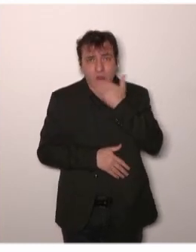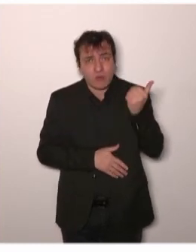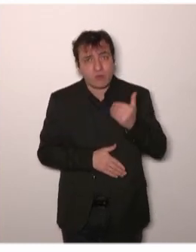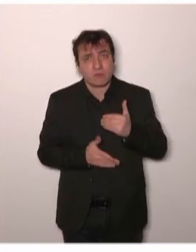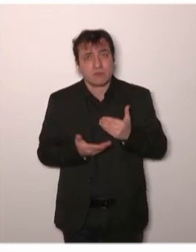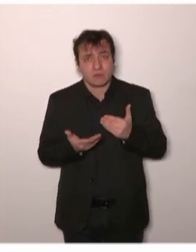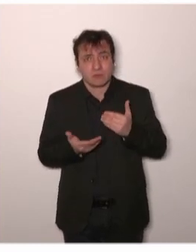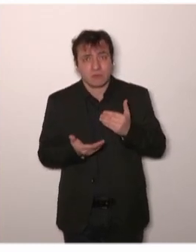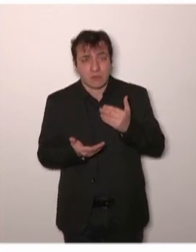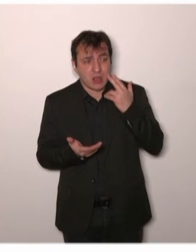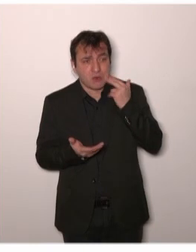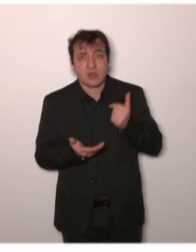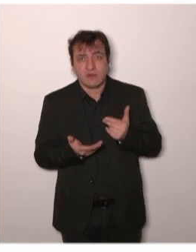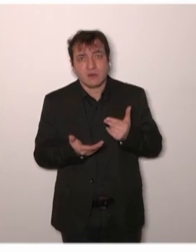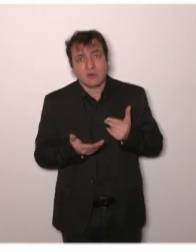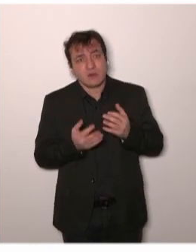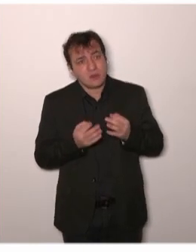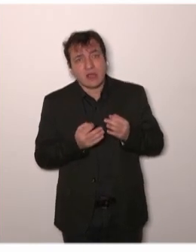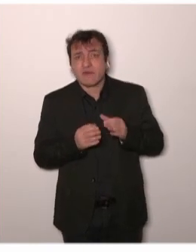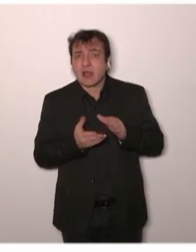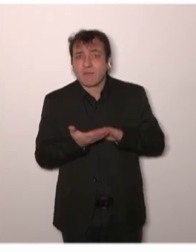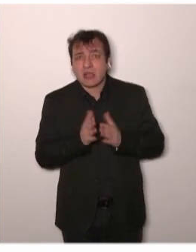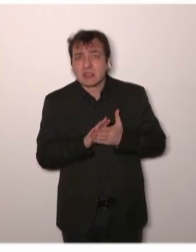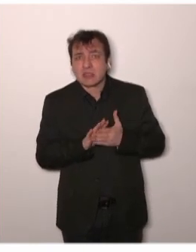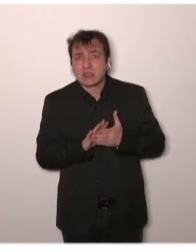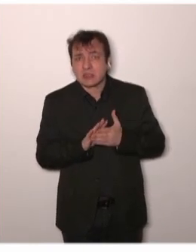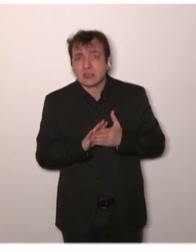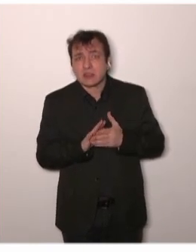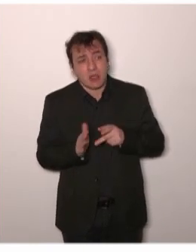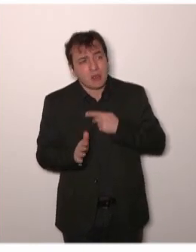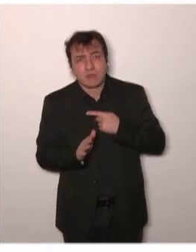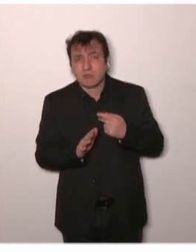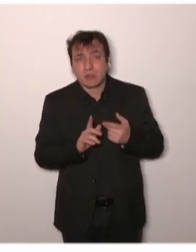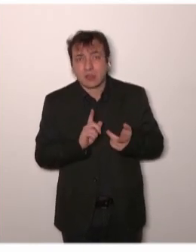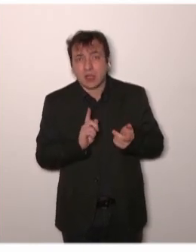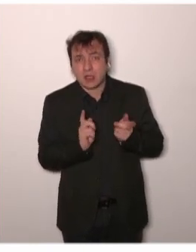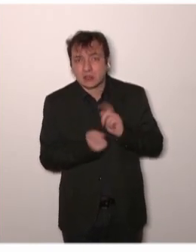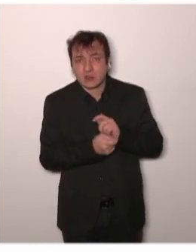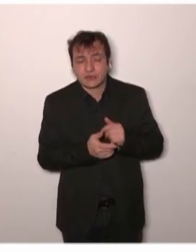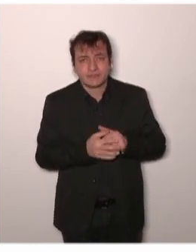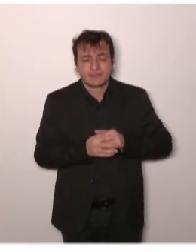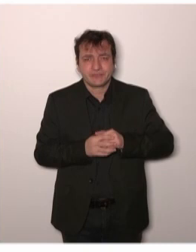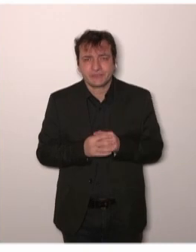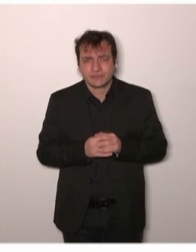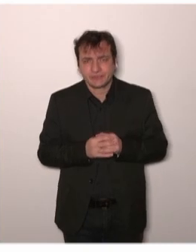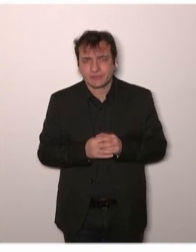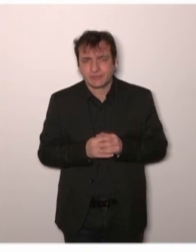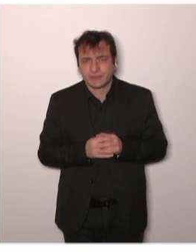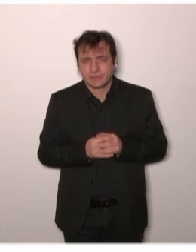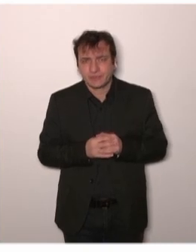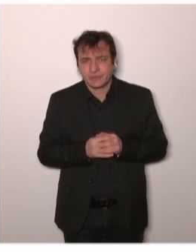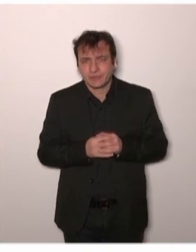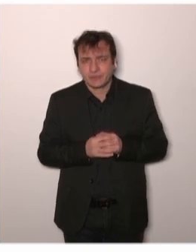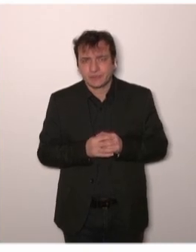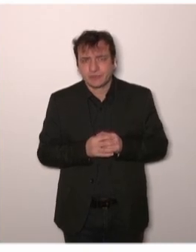we believe something, but we have to reverse, where one day somebody, maybe a little bit more daring than the others, says, I'm going to do a clinical